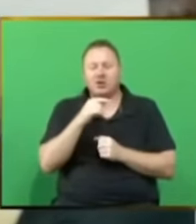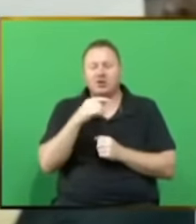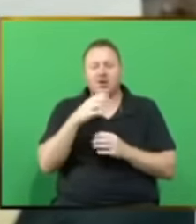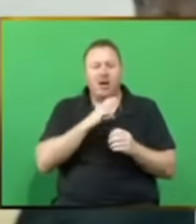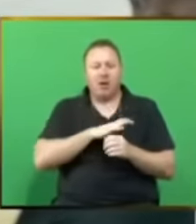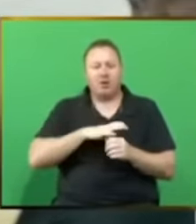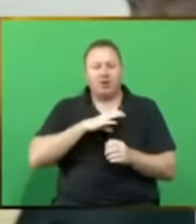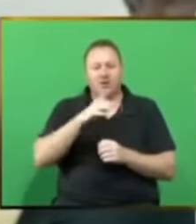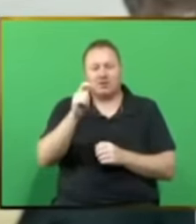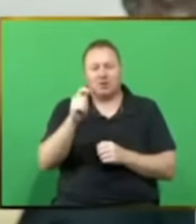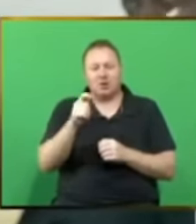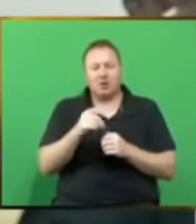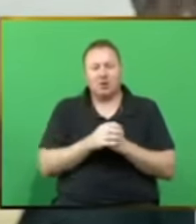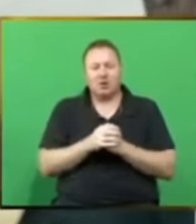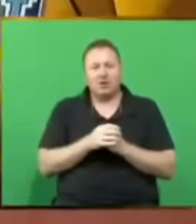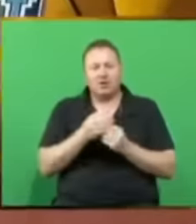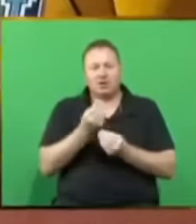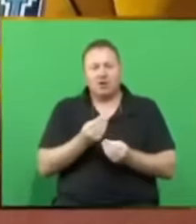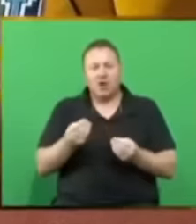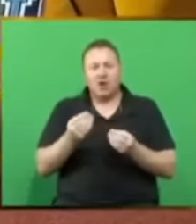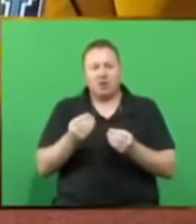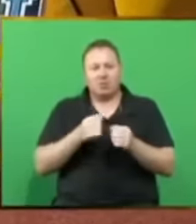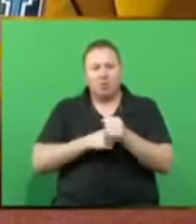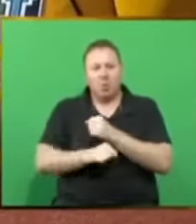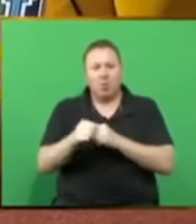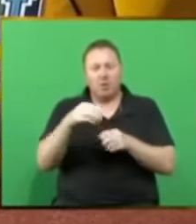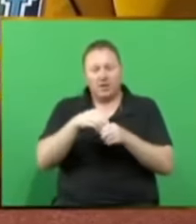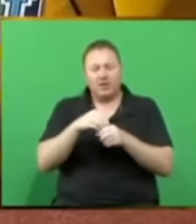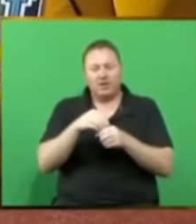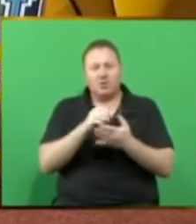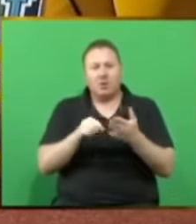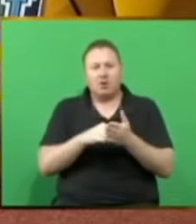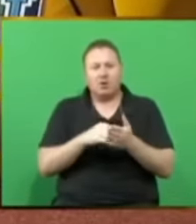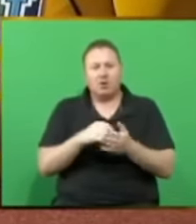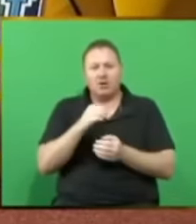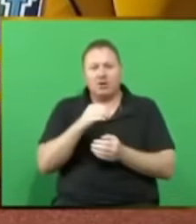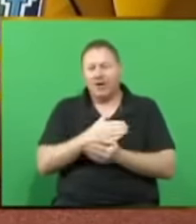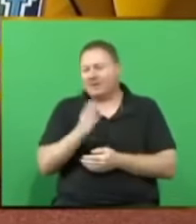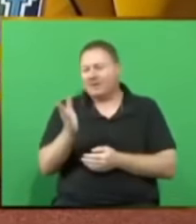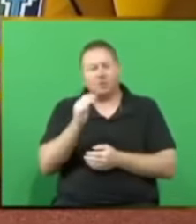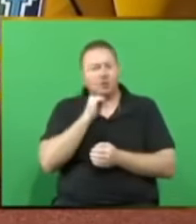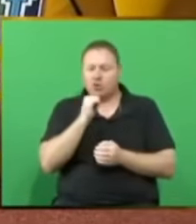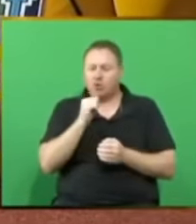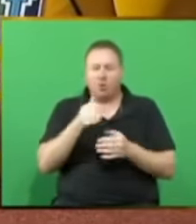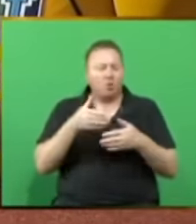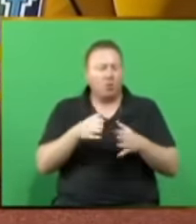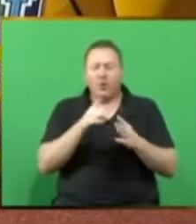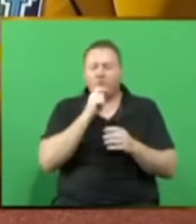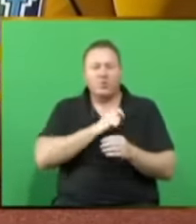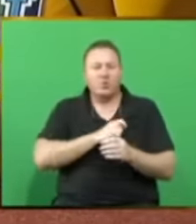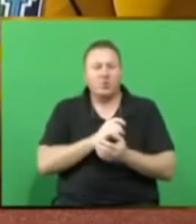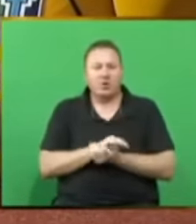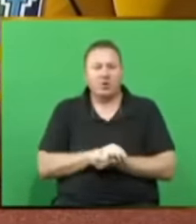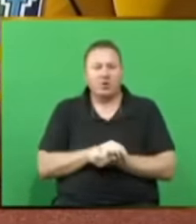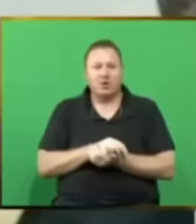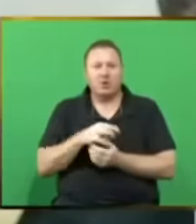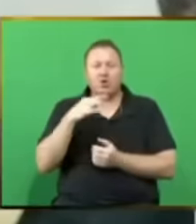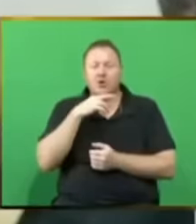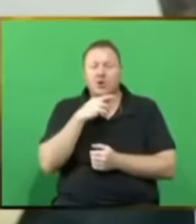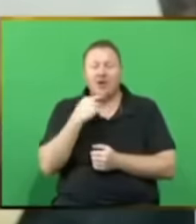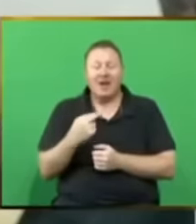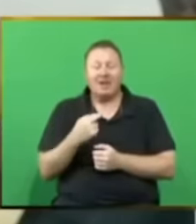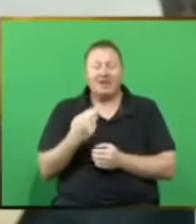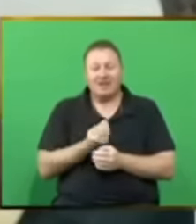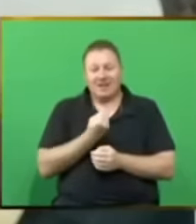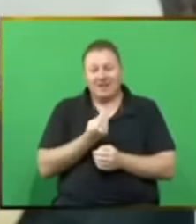without democracy, is an exception and not the rule. In this country, the reality of young people is too